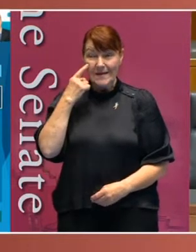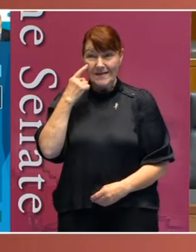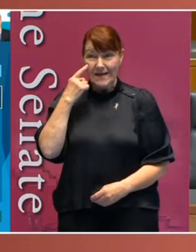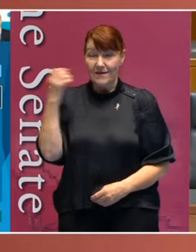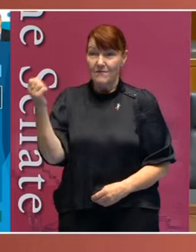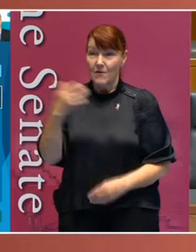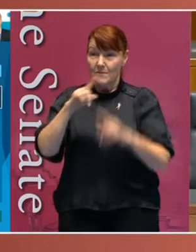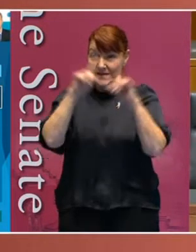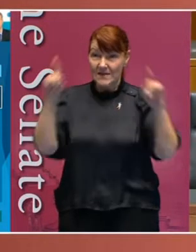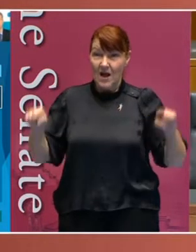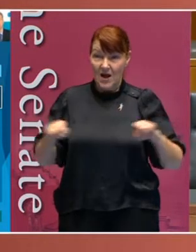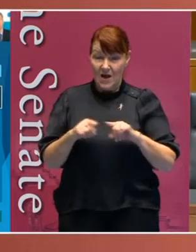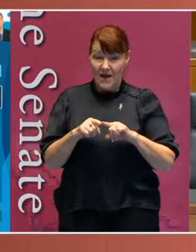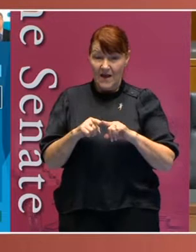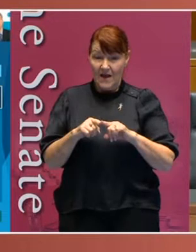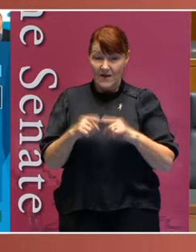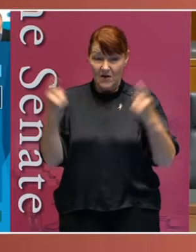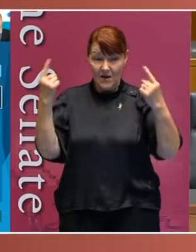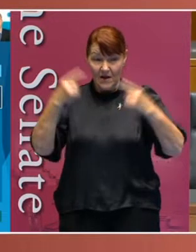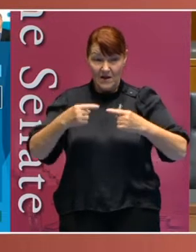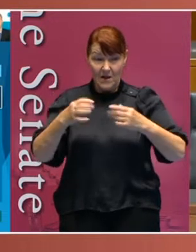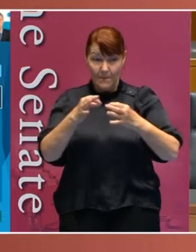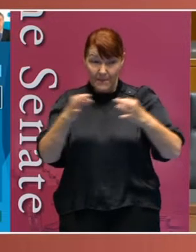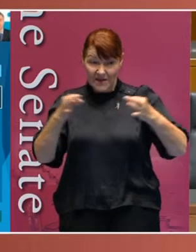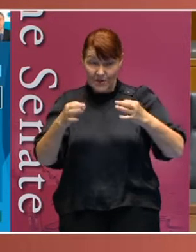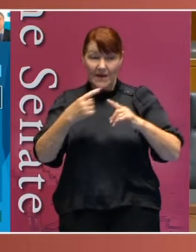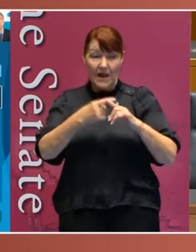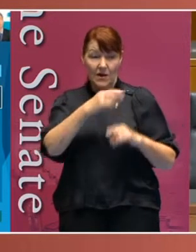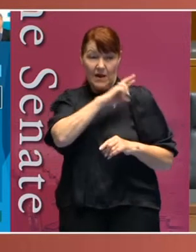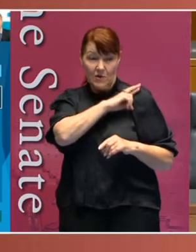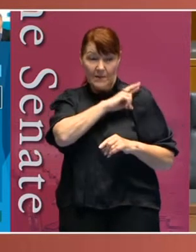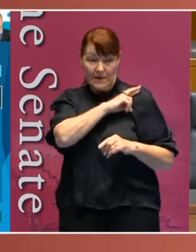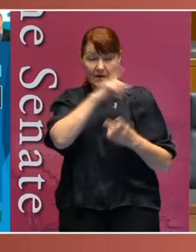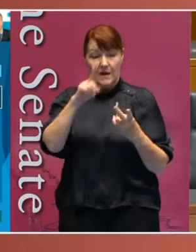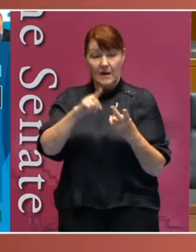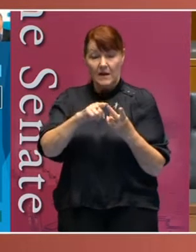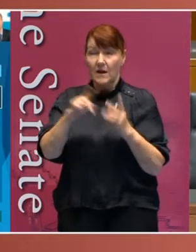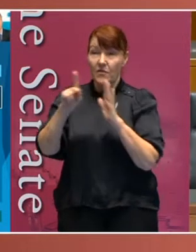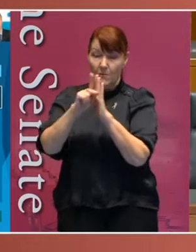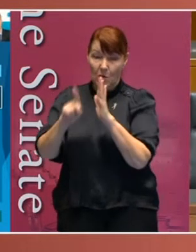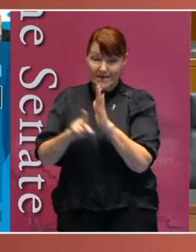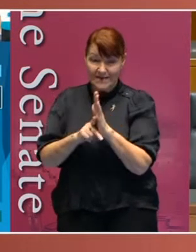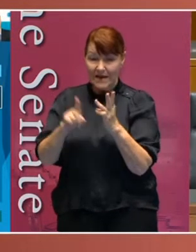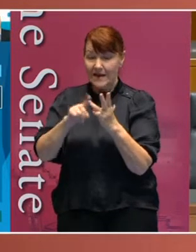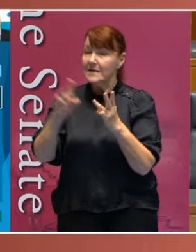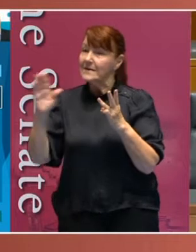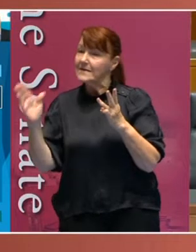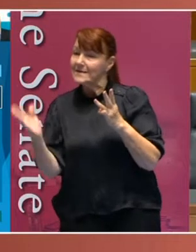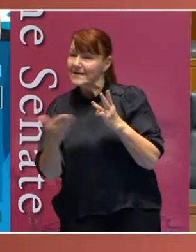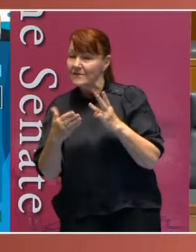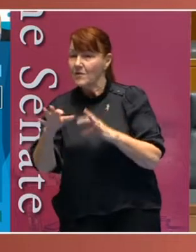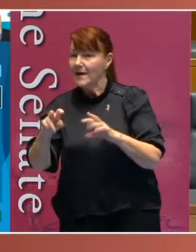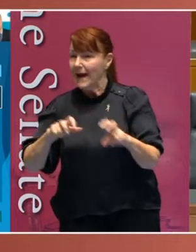on the screen there that the measurement and accountability, the policy and the delivering of action under the strategy